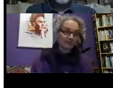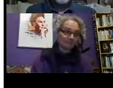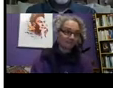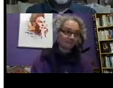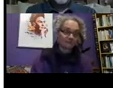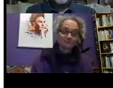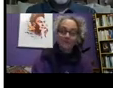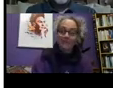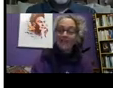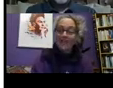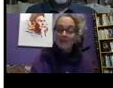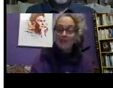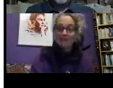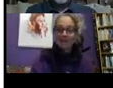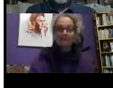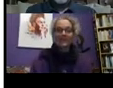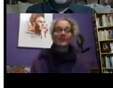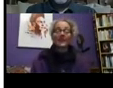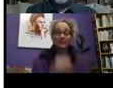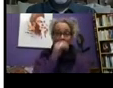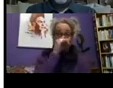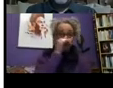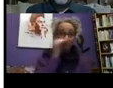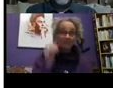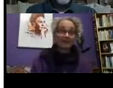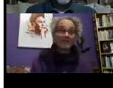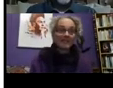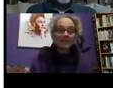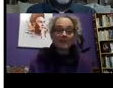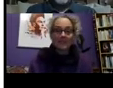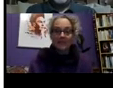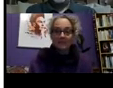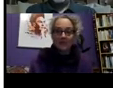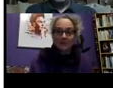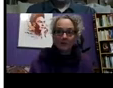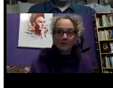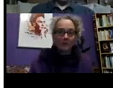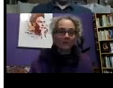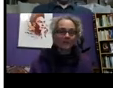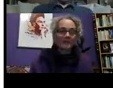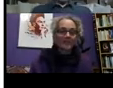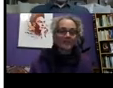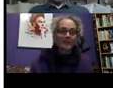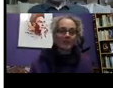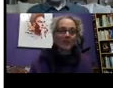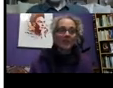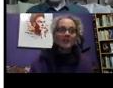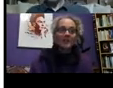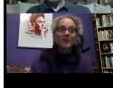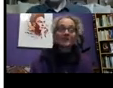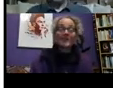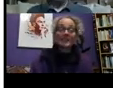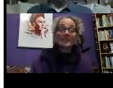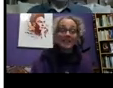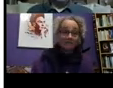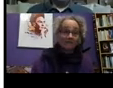so on. However, there are huge barriers for disabled people who want to cycle. So